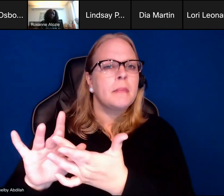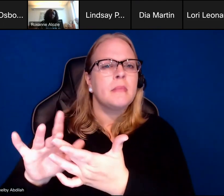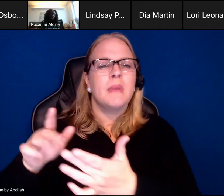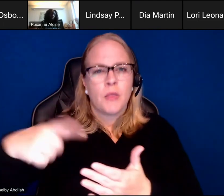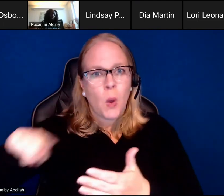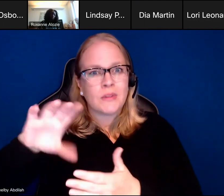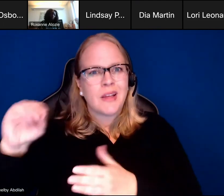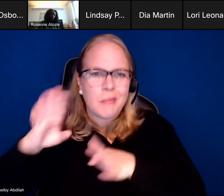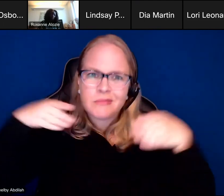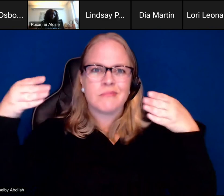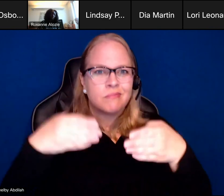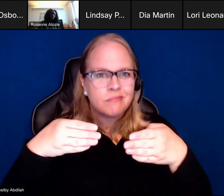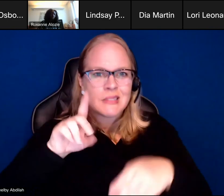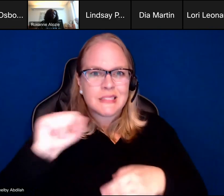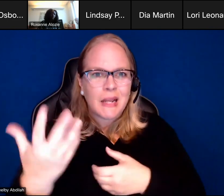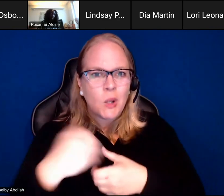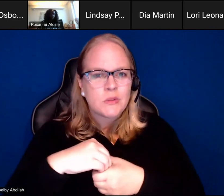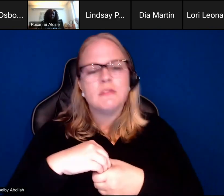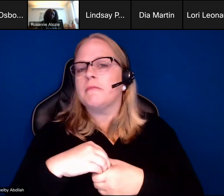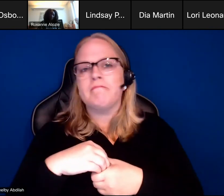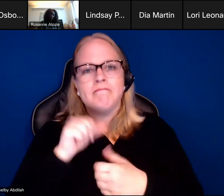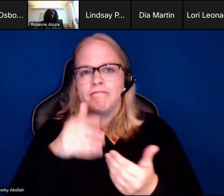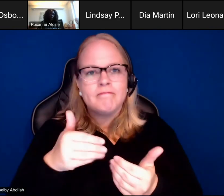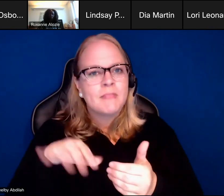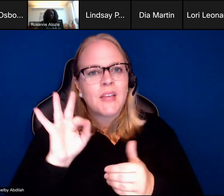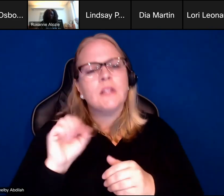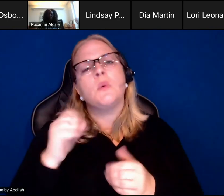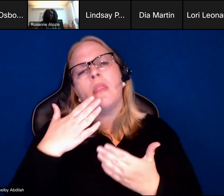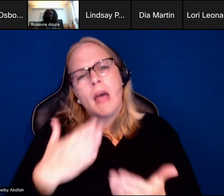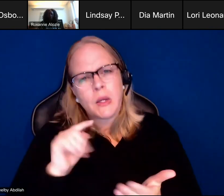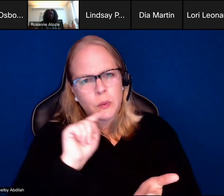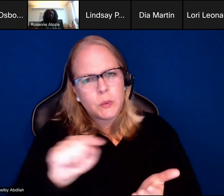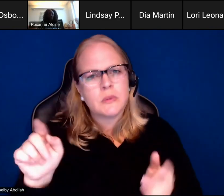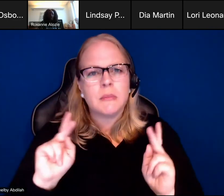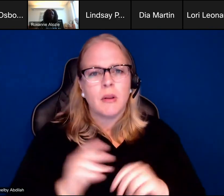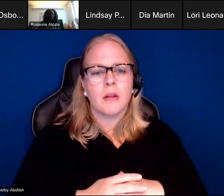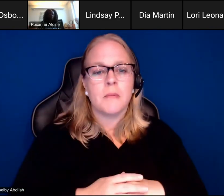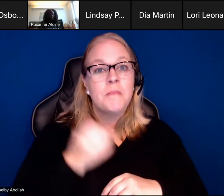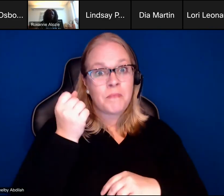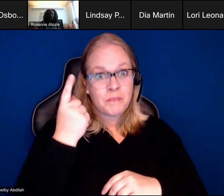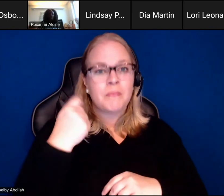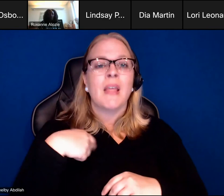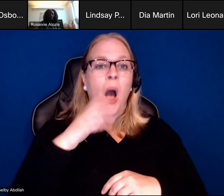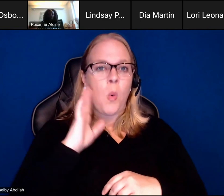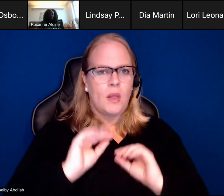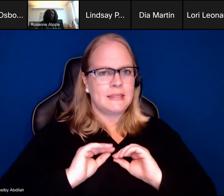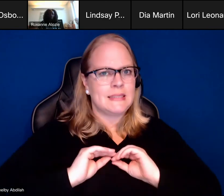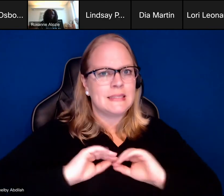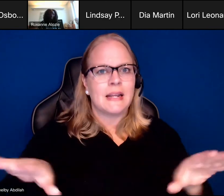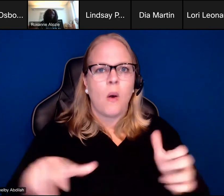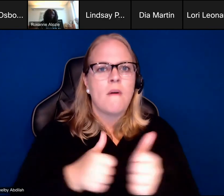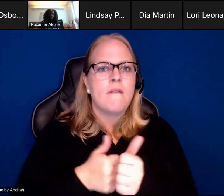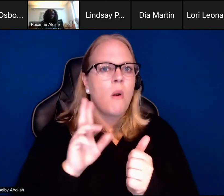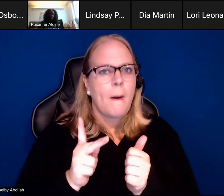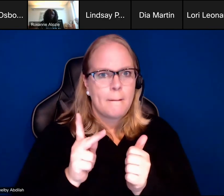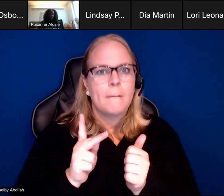related to disability inclusiveness. So again, want to thank you. I will be sending out a follow-up note with kind